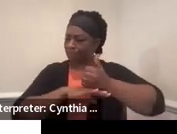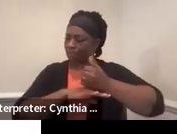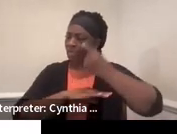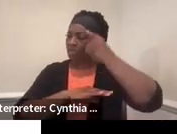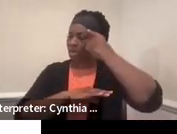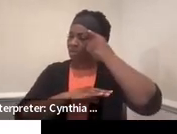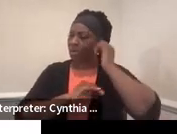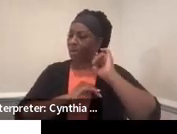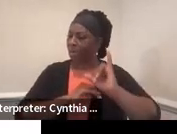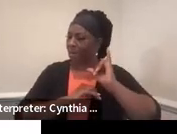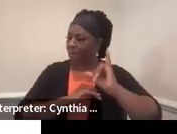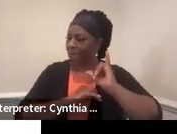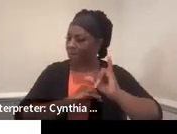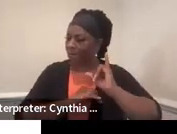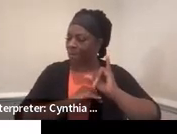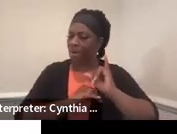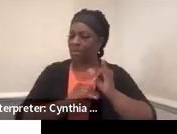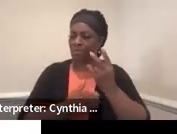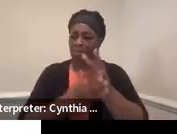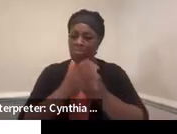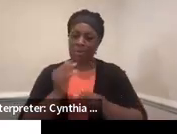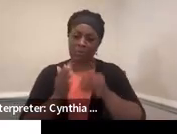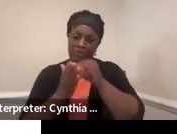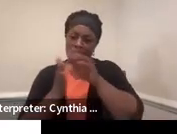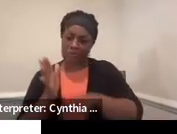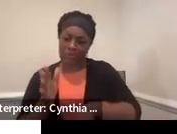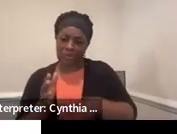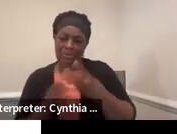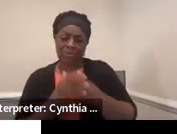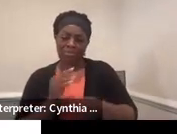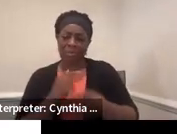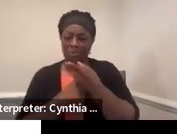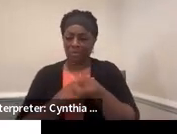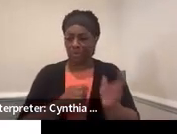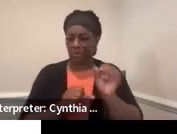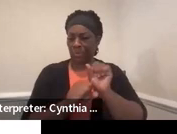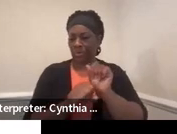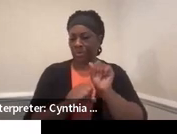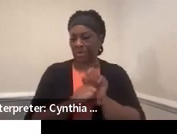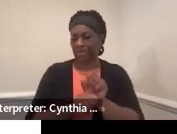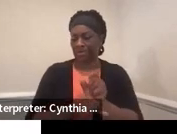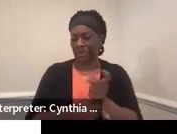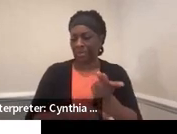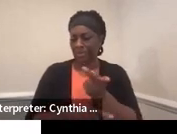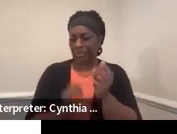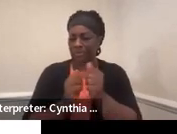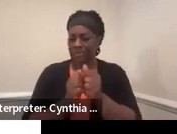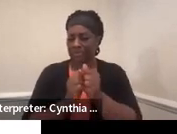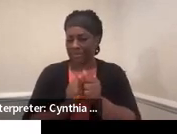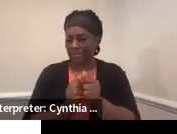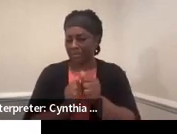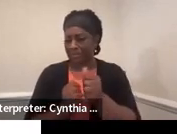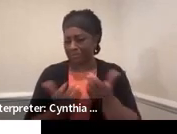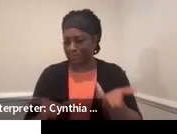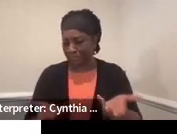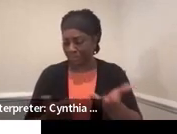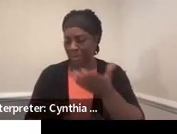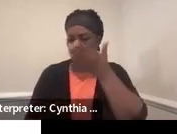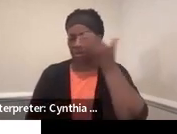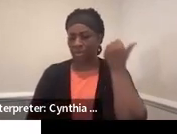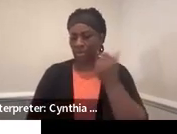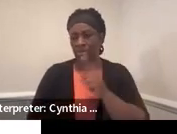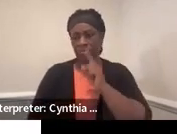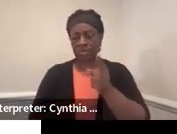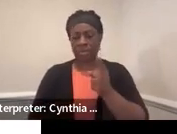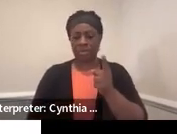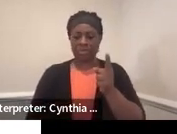for both of you who are involved in this, you and the student. Because you're really